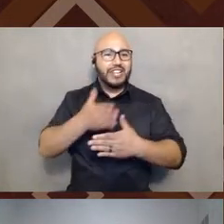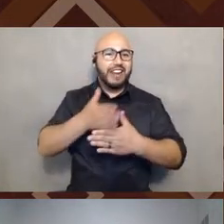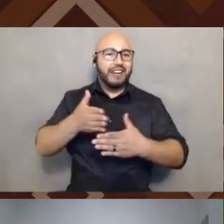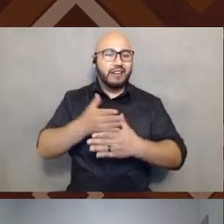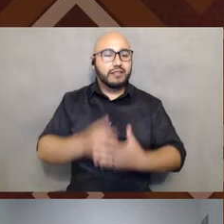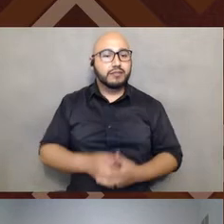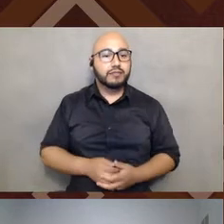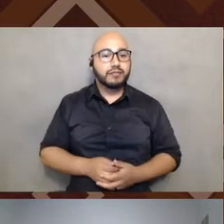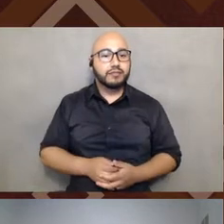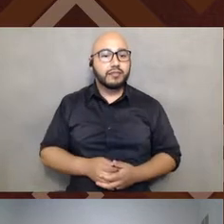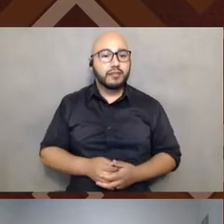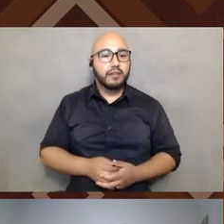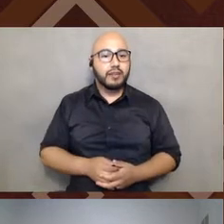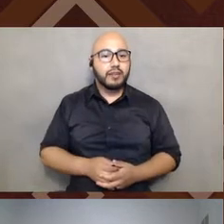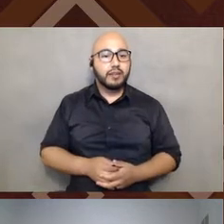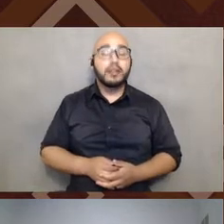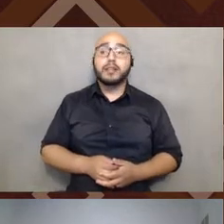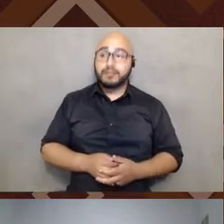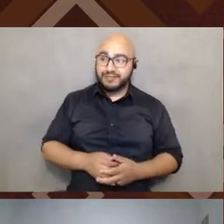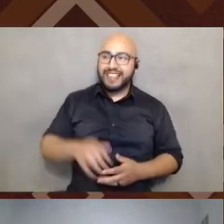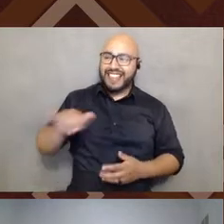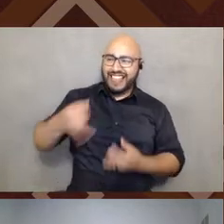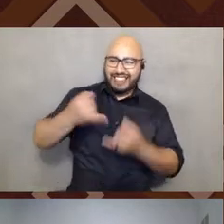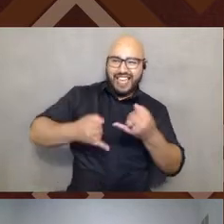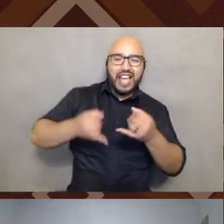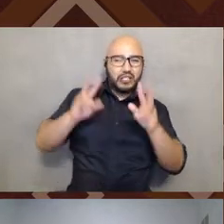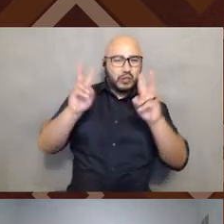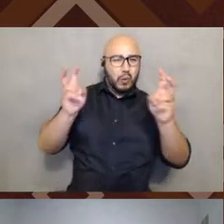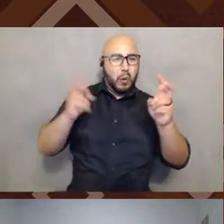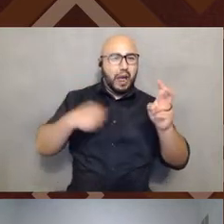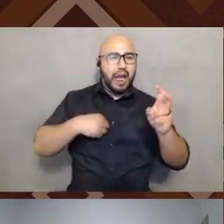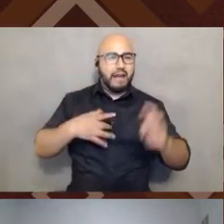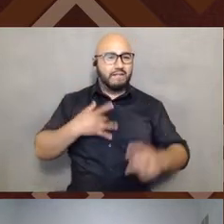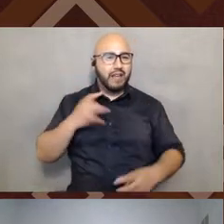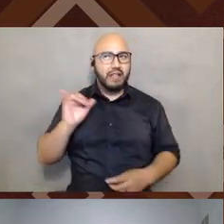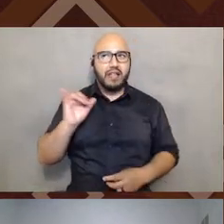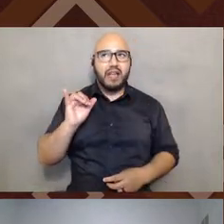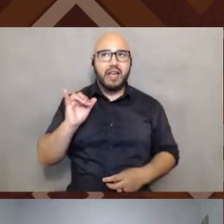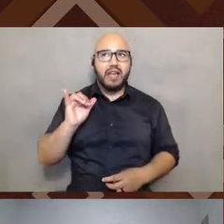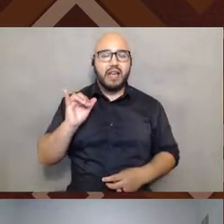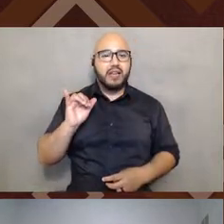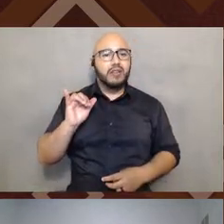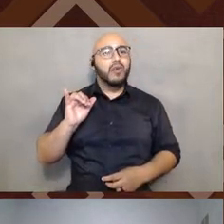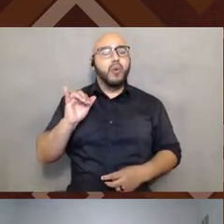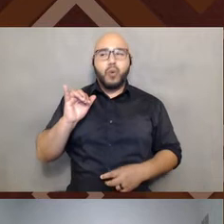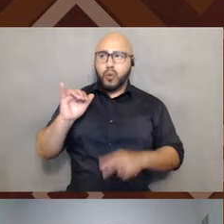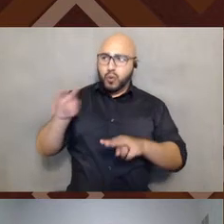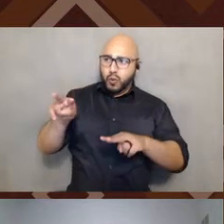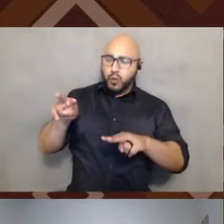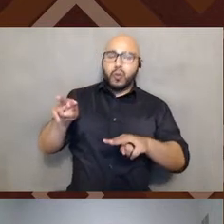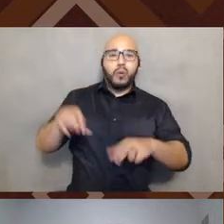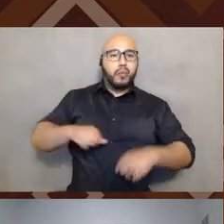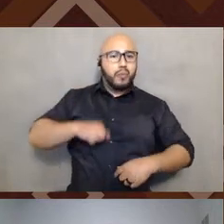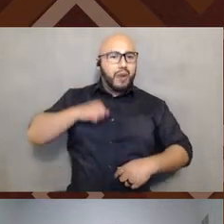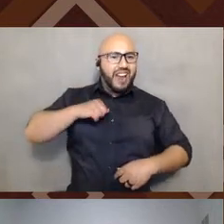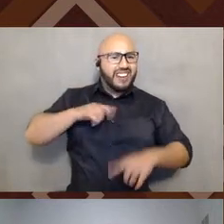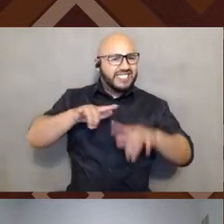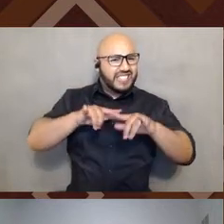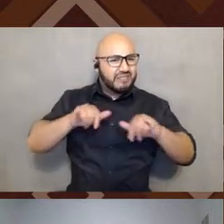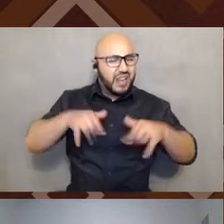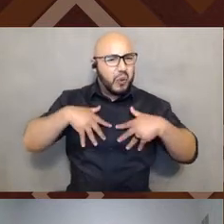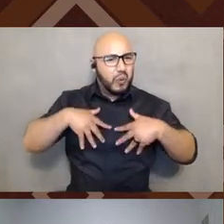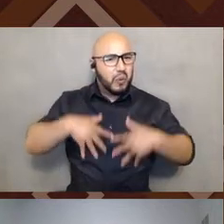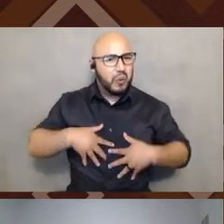Yeah. That last quote is, um, something that I like felt a sense of pride around and then also a sense of sadness at the same